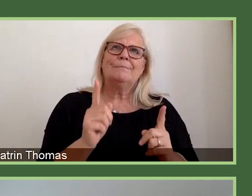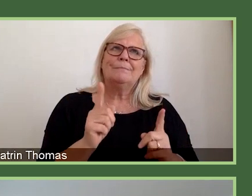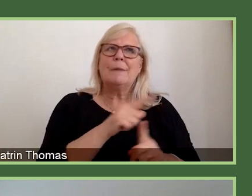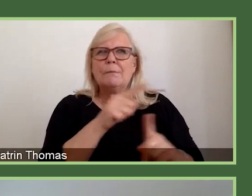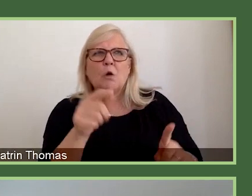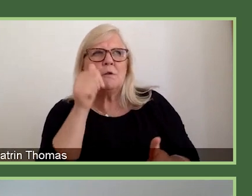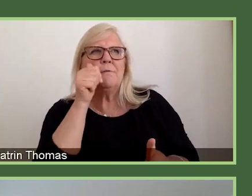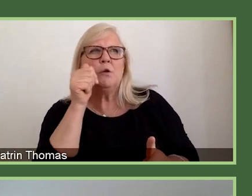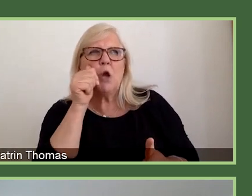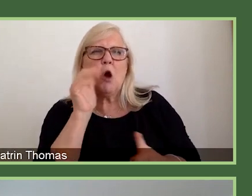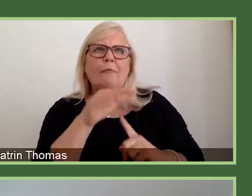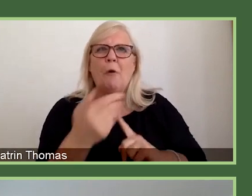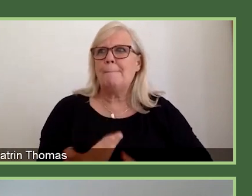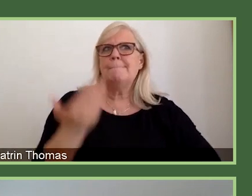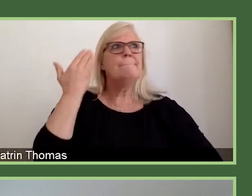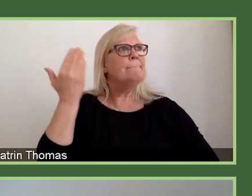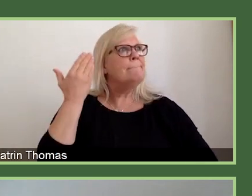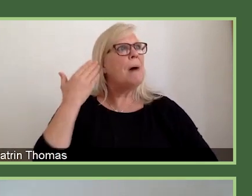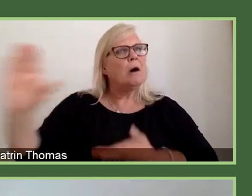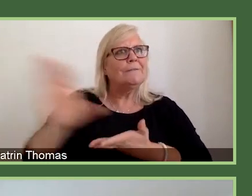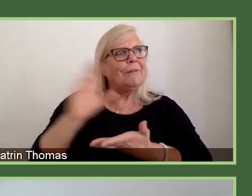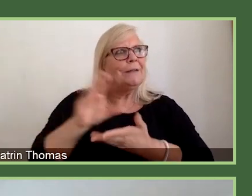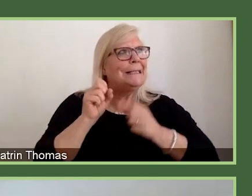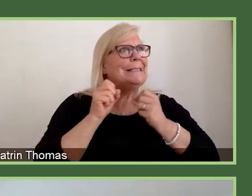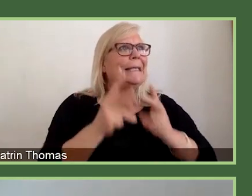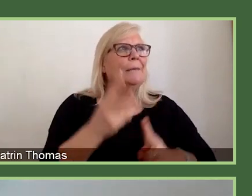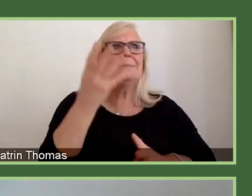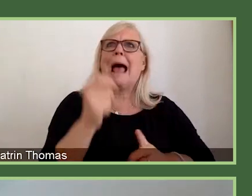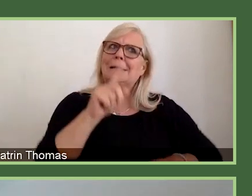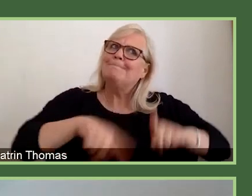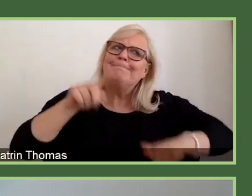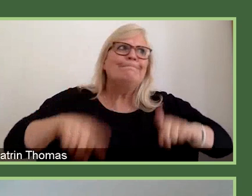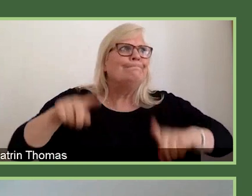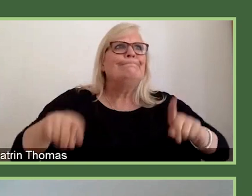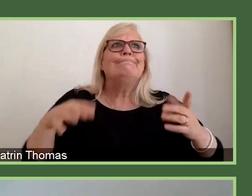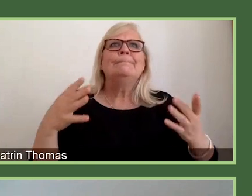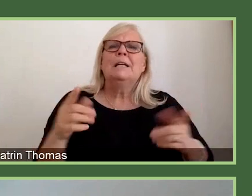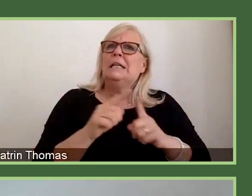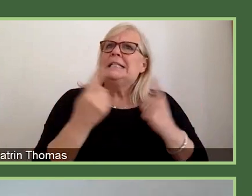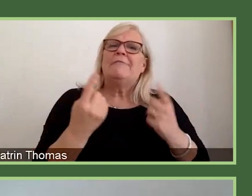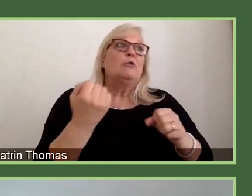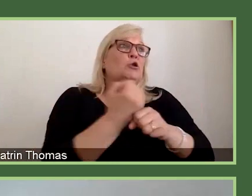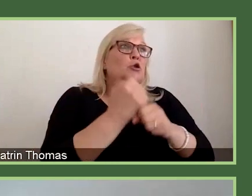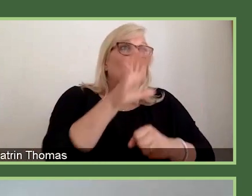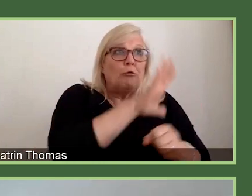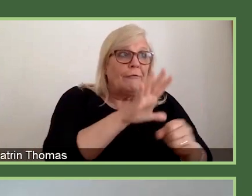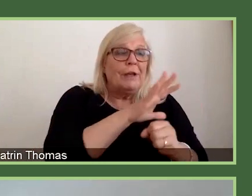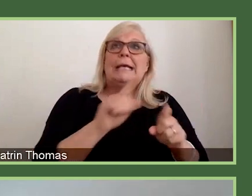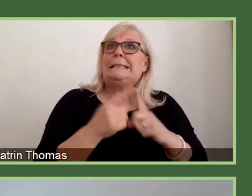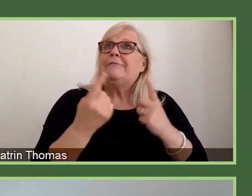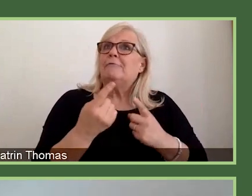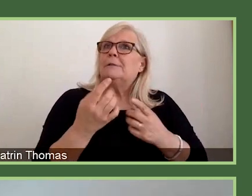different funding schemes, covering different disciplines, different geographies, earlier stages.